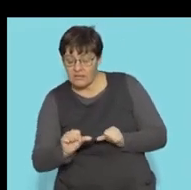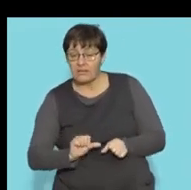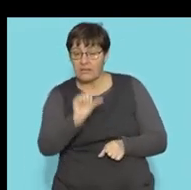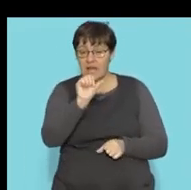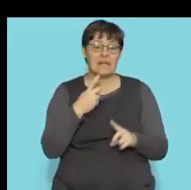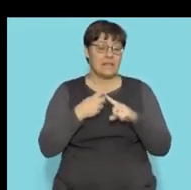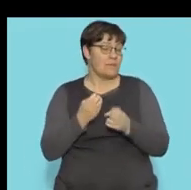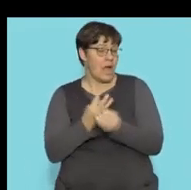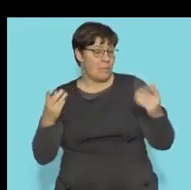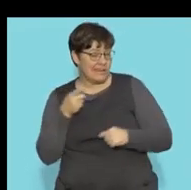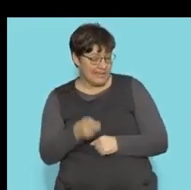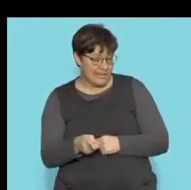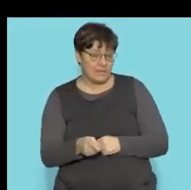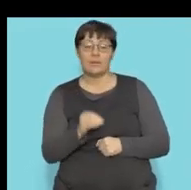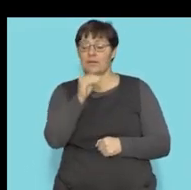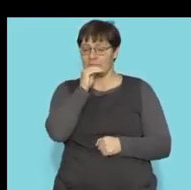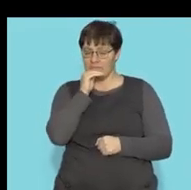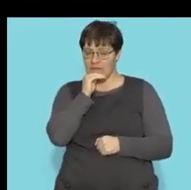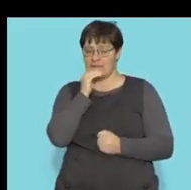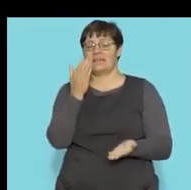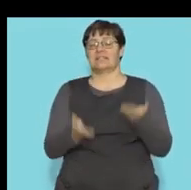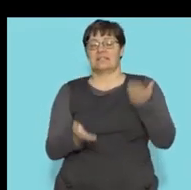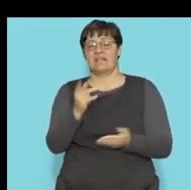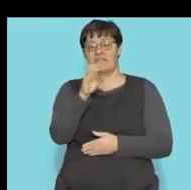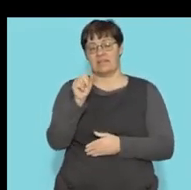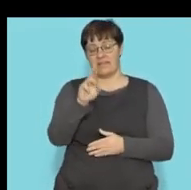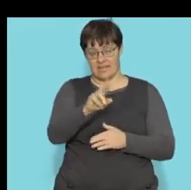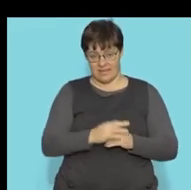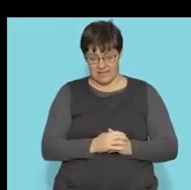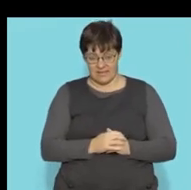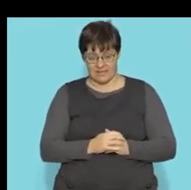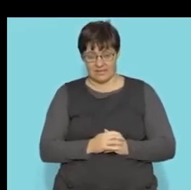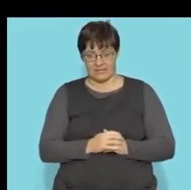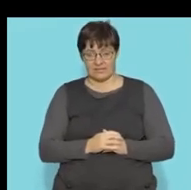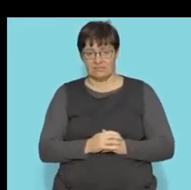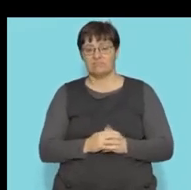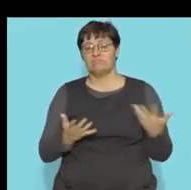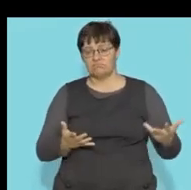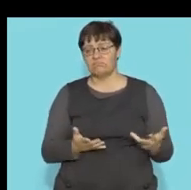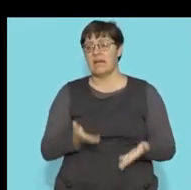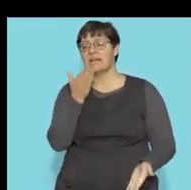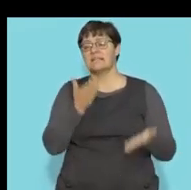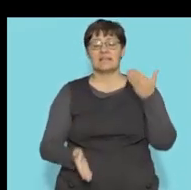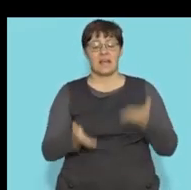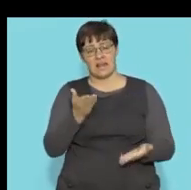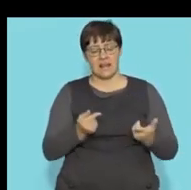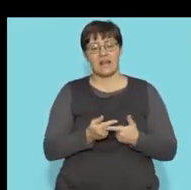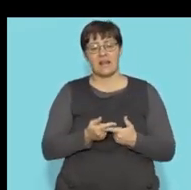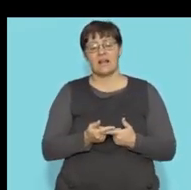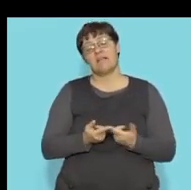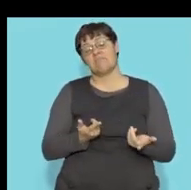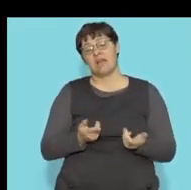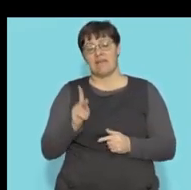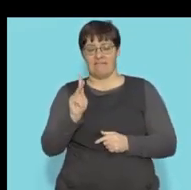by is known as the scale factor. Often we refer to the scale factor as a scale